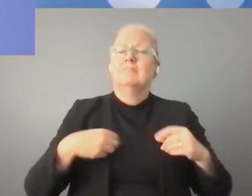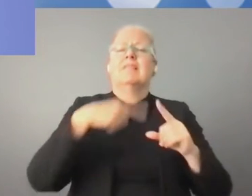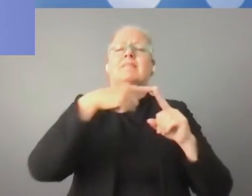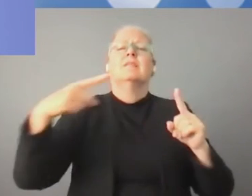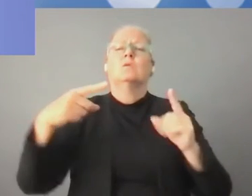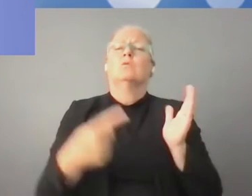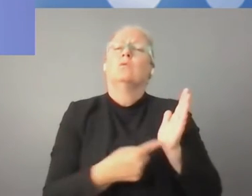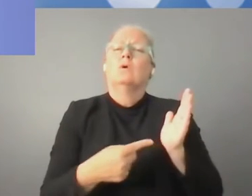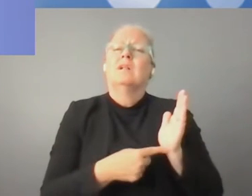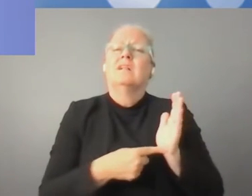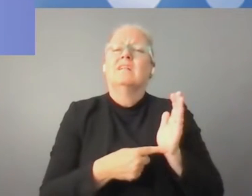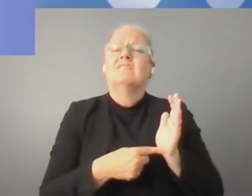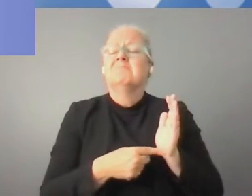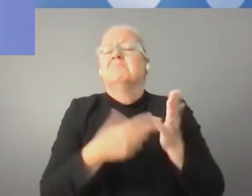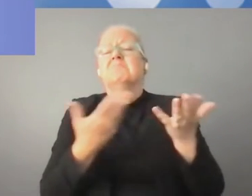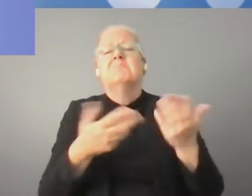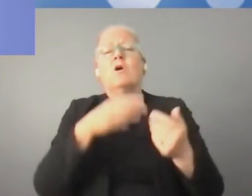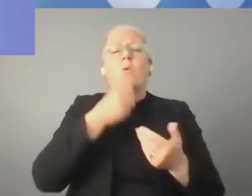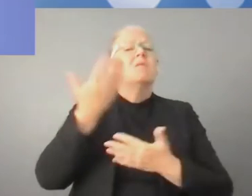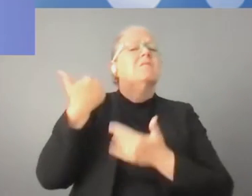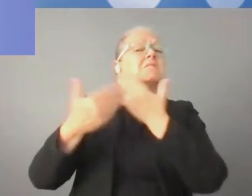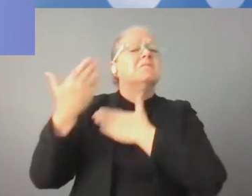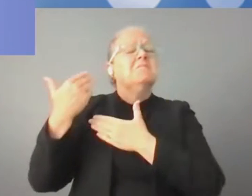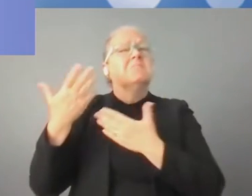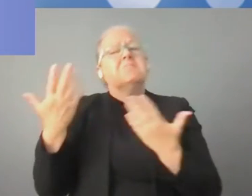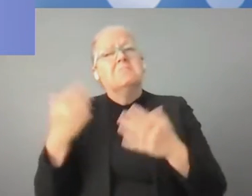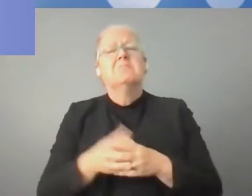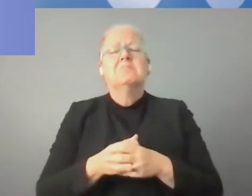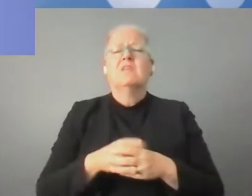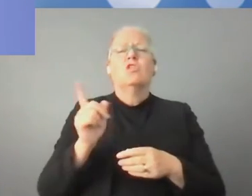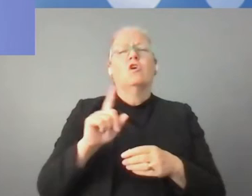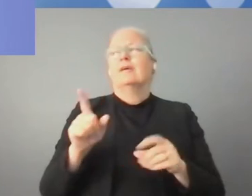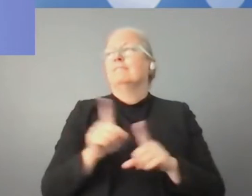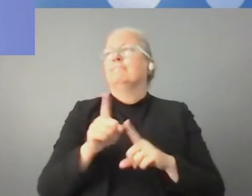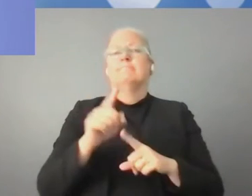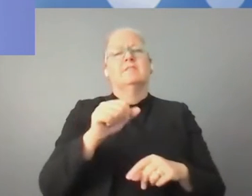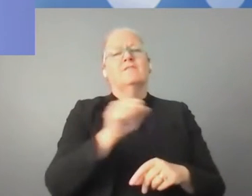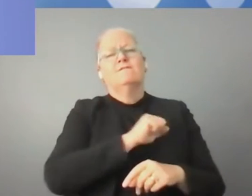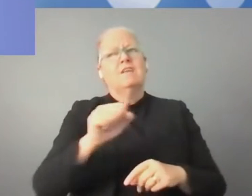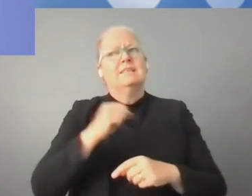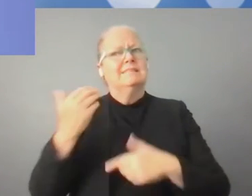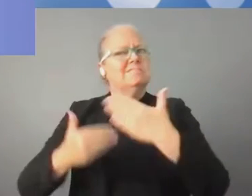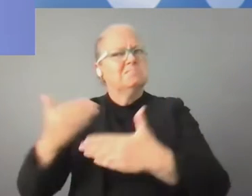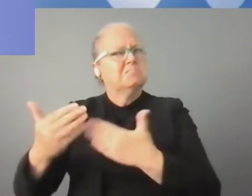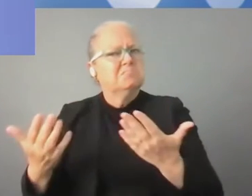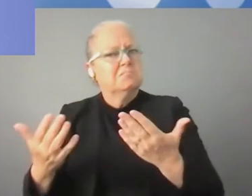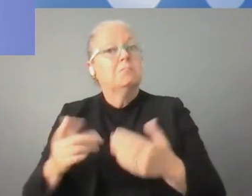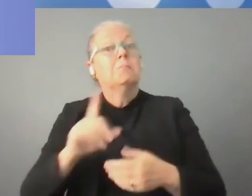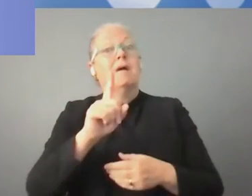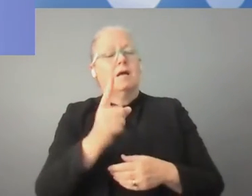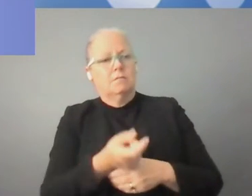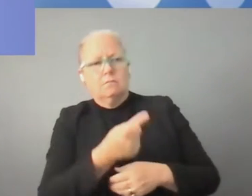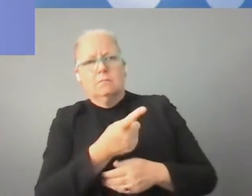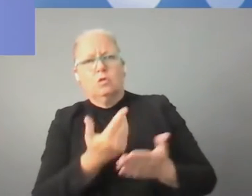ones. For some reason, it's not happening as fast as we would like. But there are also new technologies coming up, already mentioned.